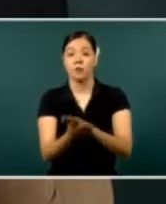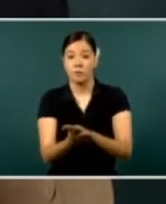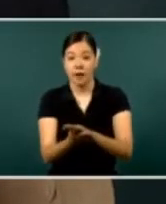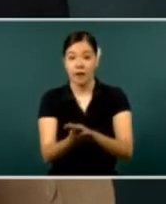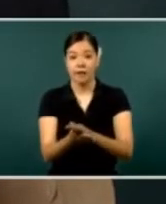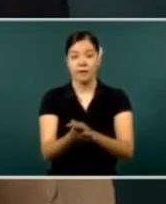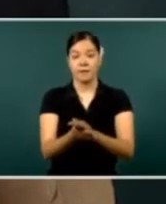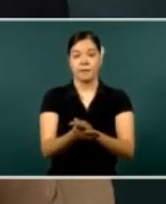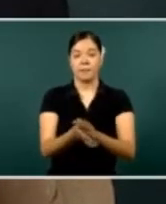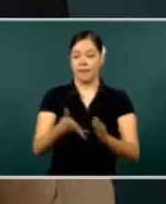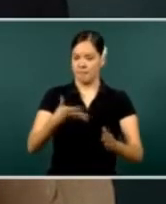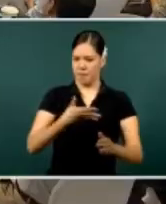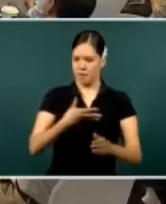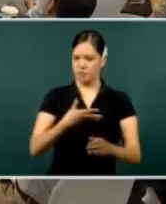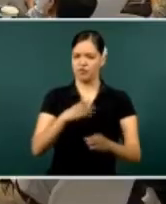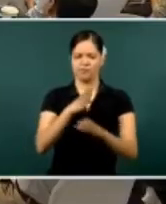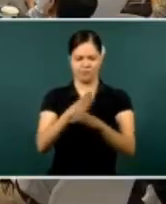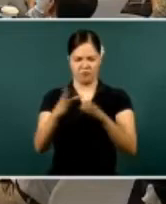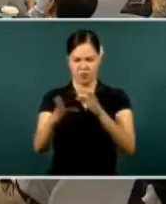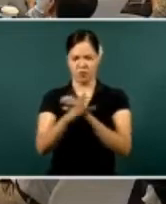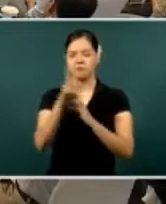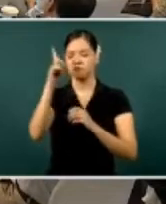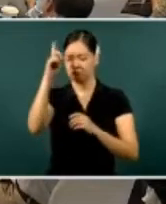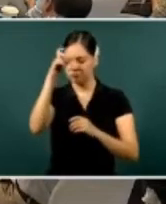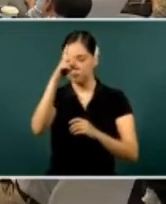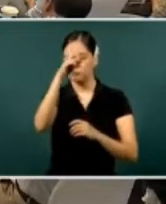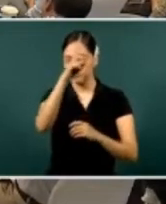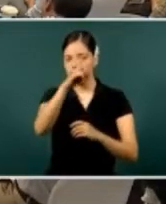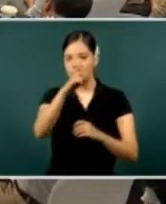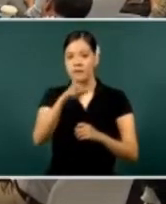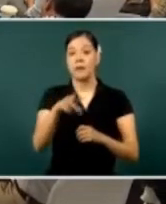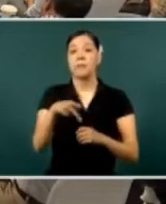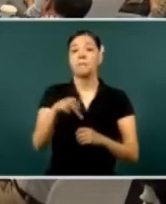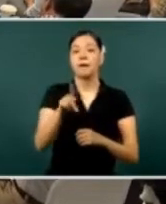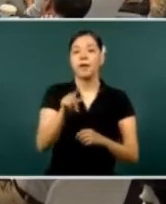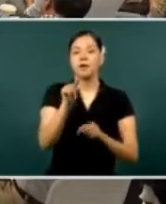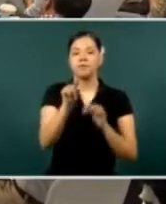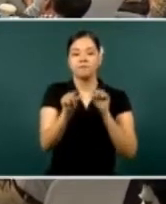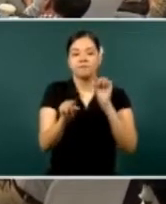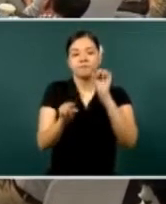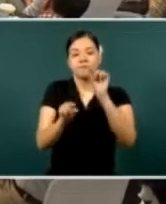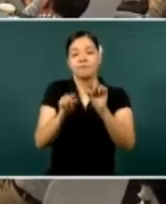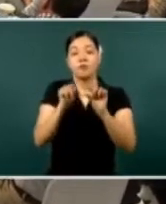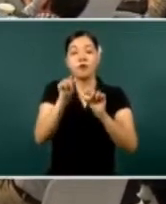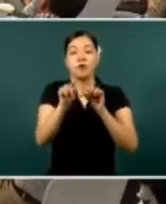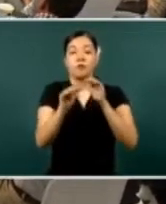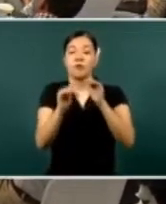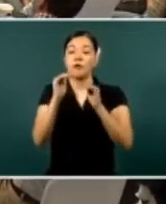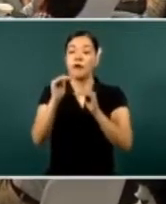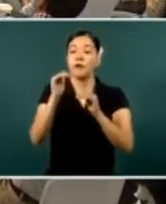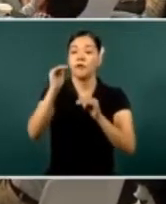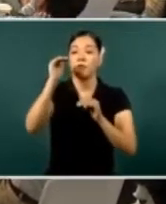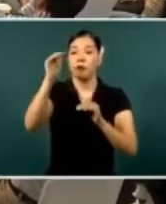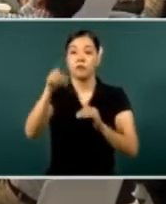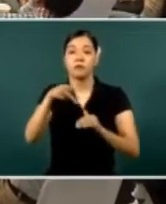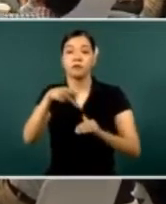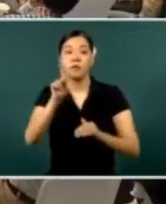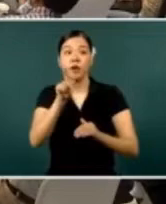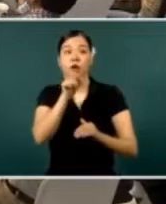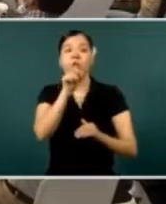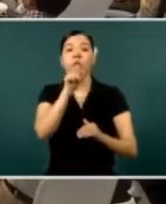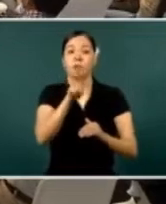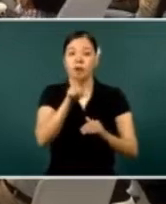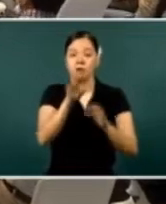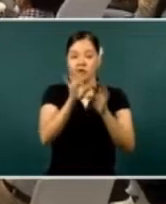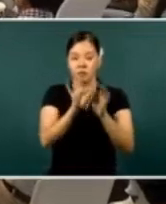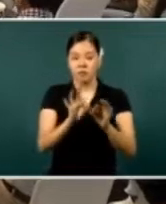been giving good results. And we have very important goals, undoubtedly, but we